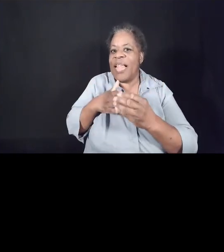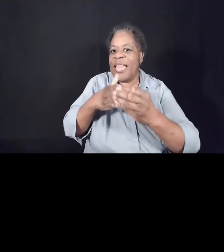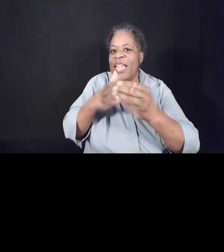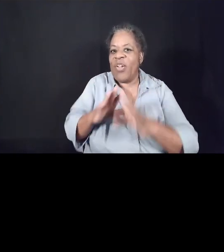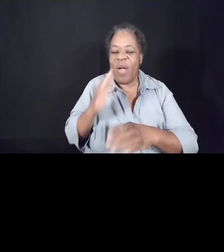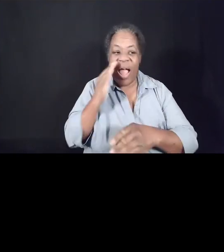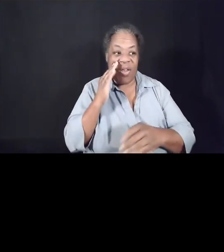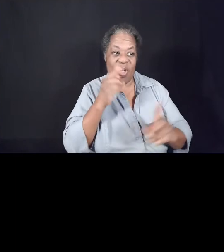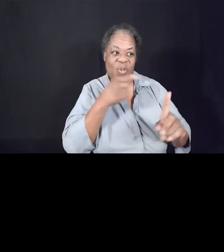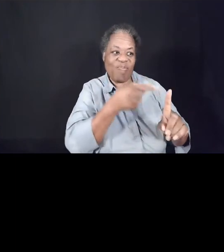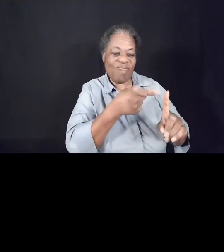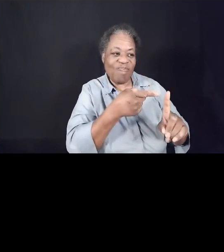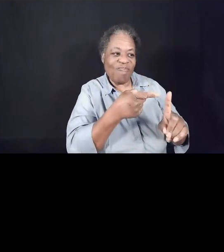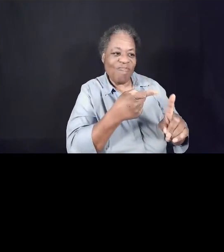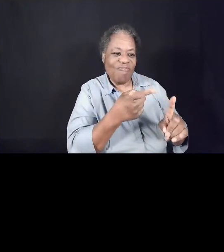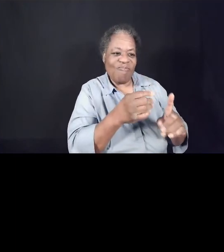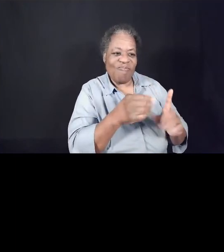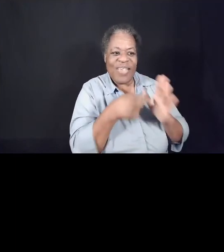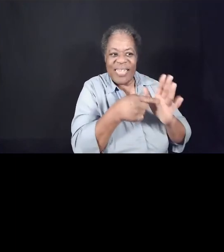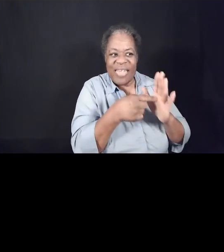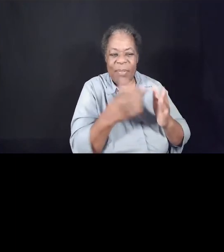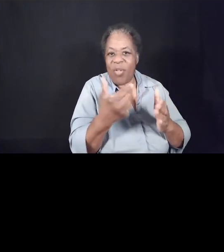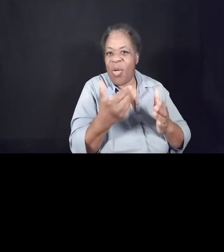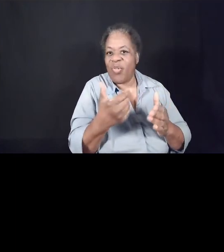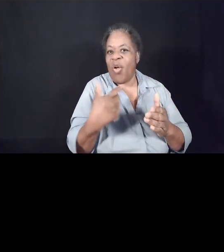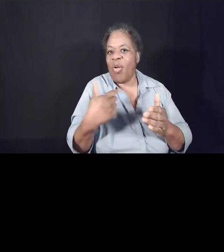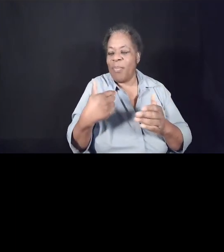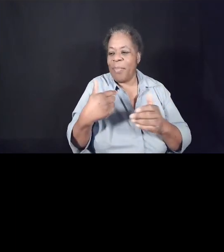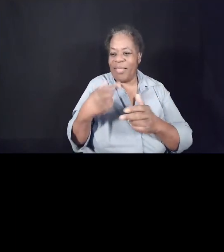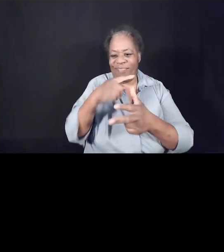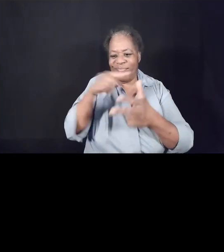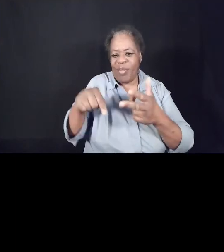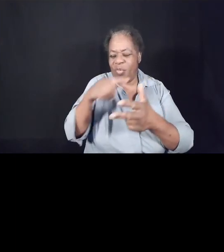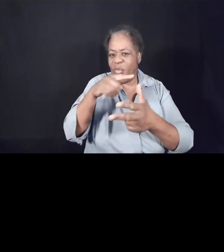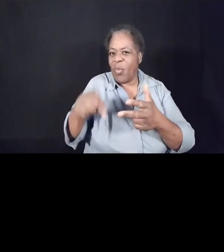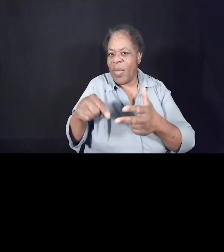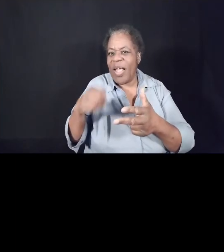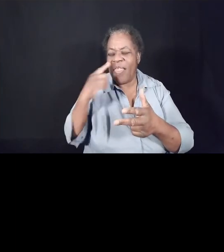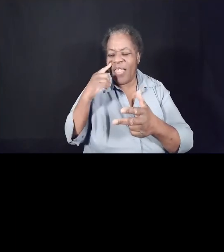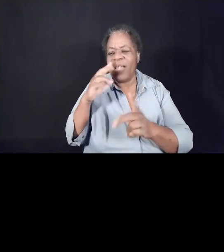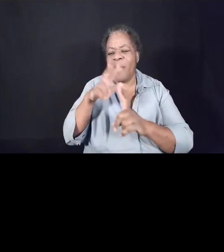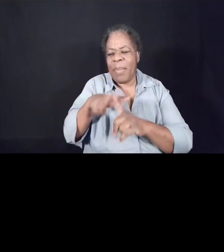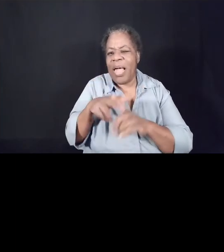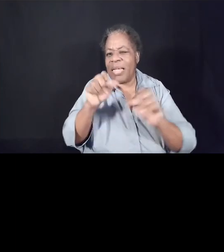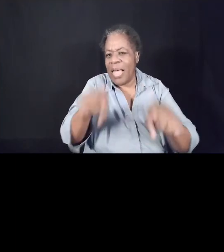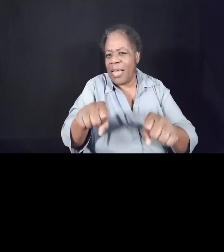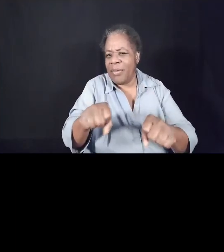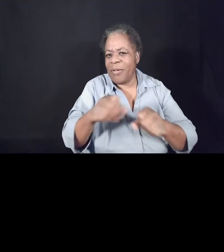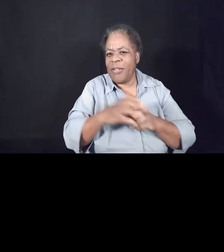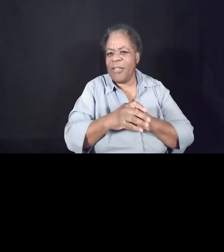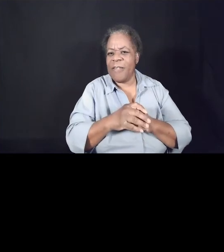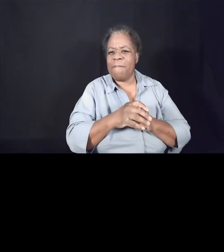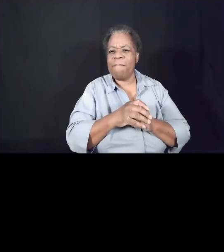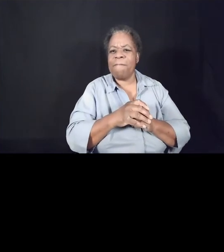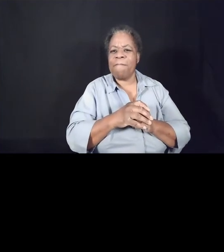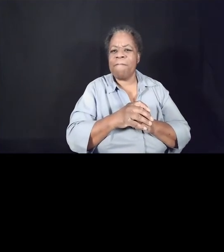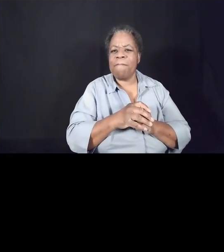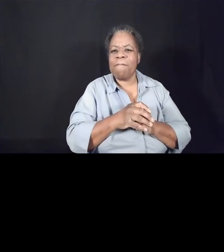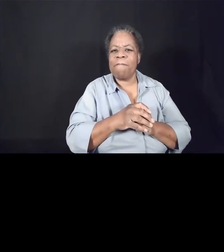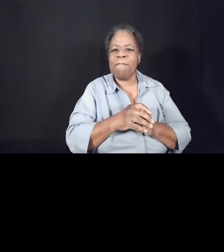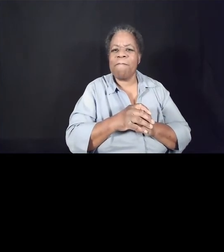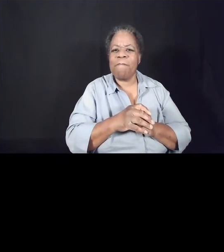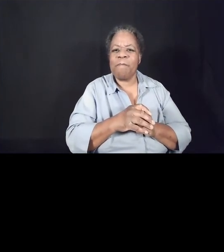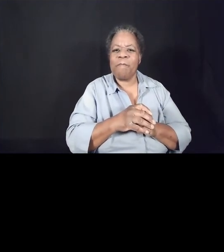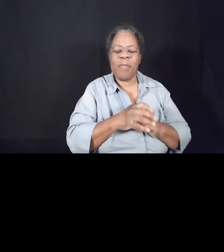several examples as well, but those are three things that I just practically am thinking of. Those are so great, Ed.